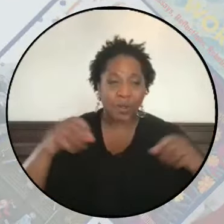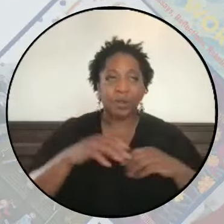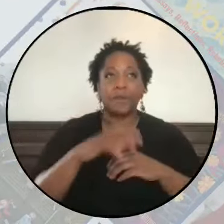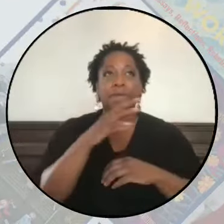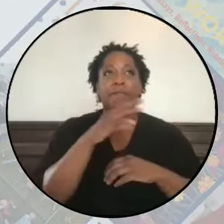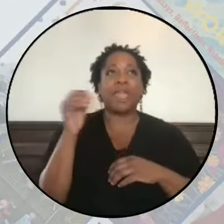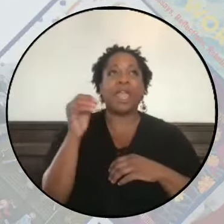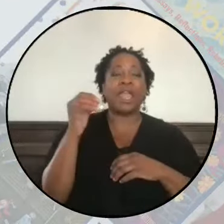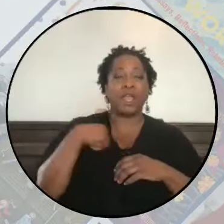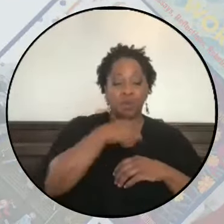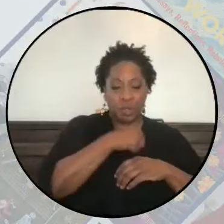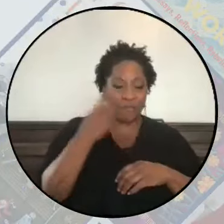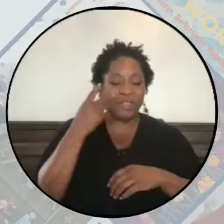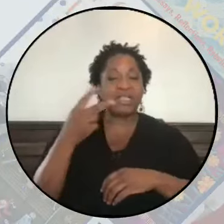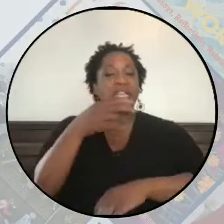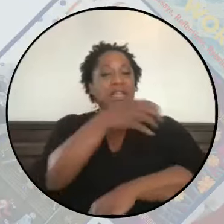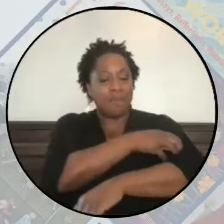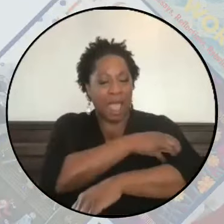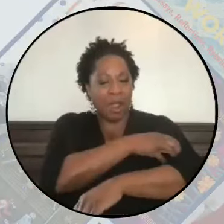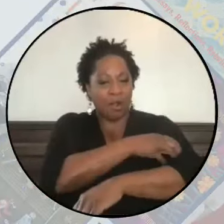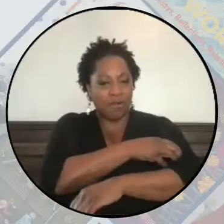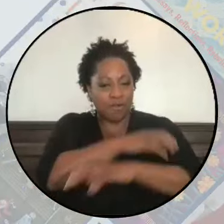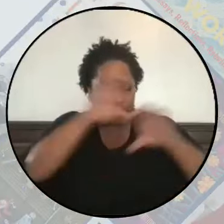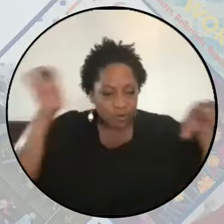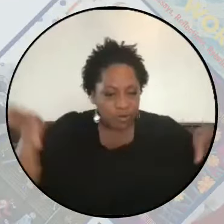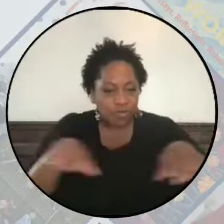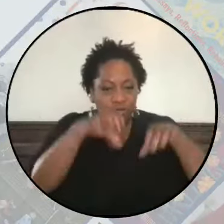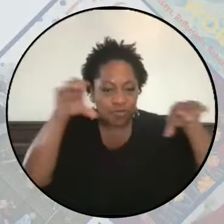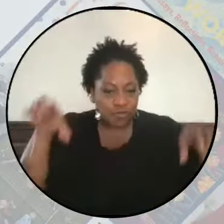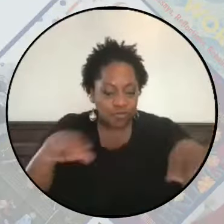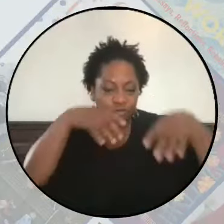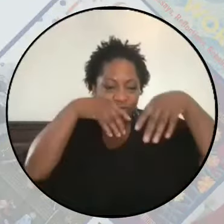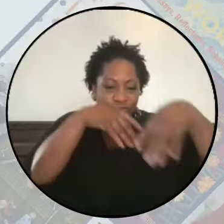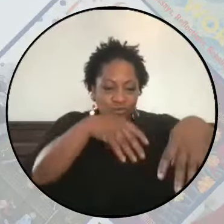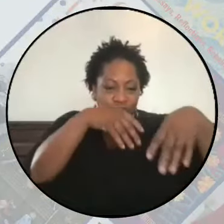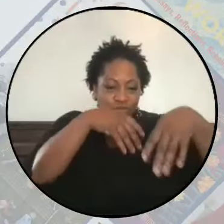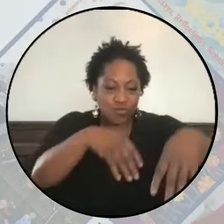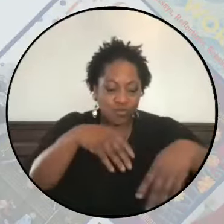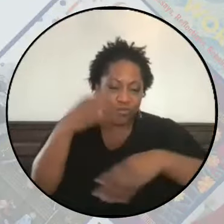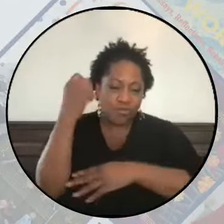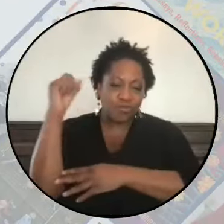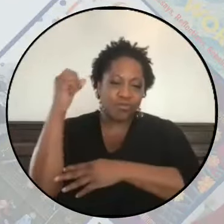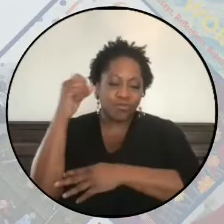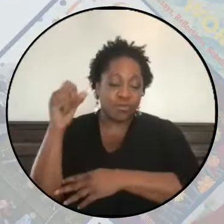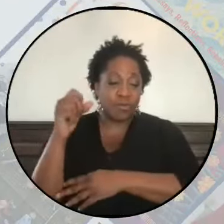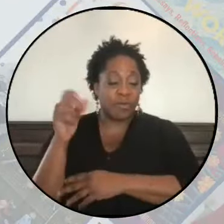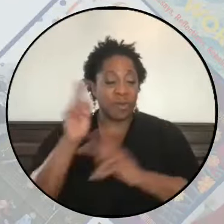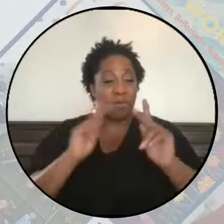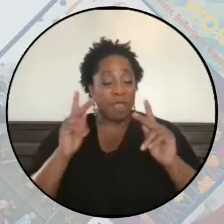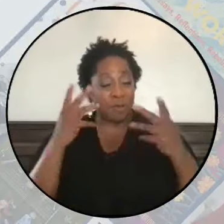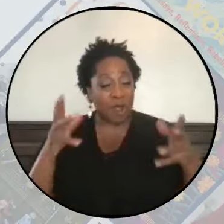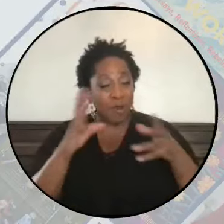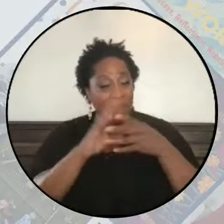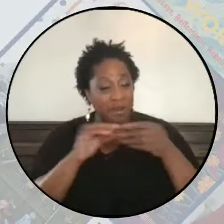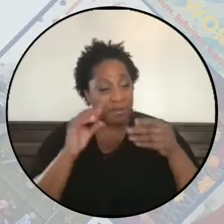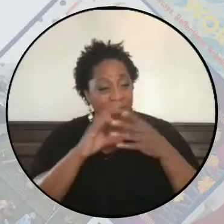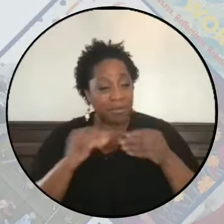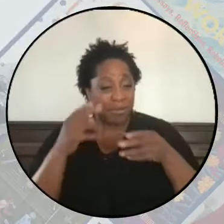And we've seen powerful mobilizations. Folks have talked about them. You mentioned them